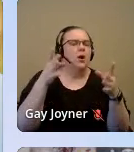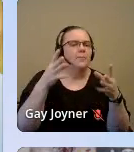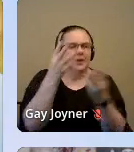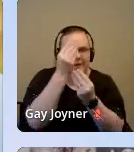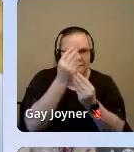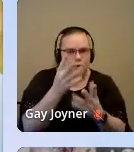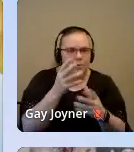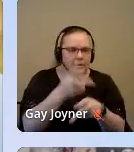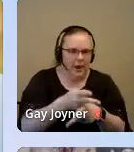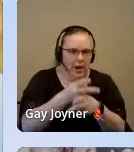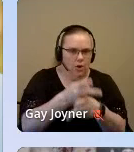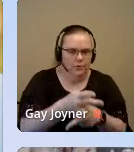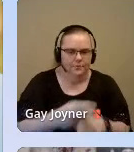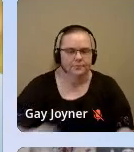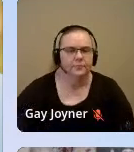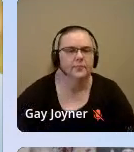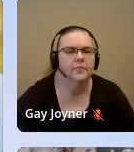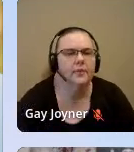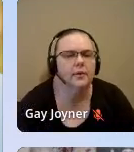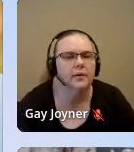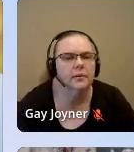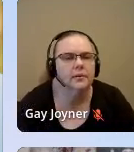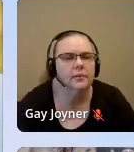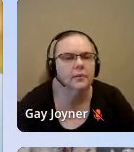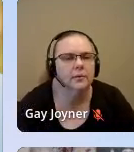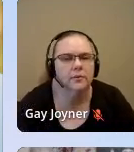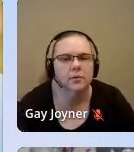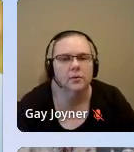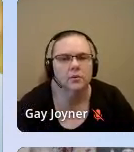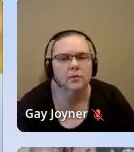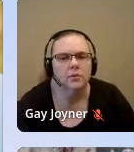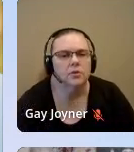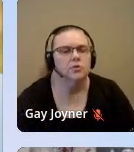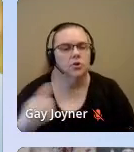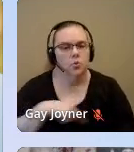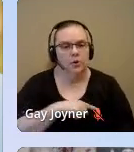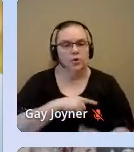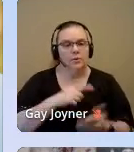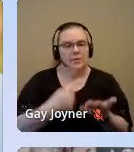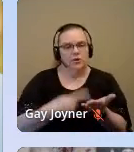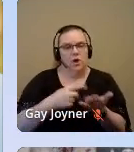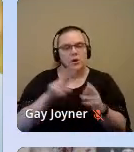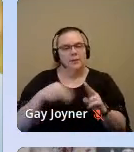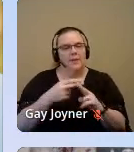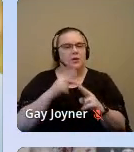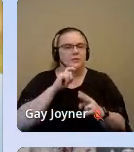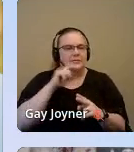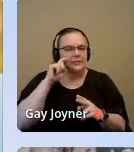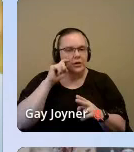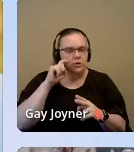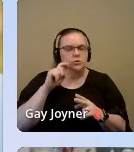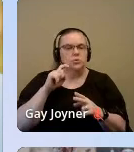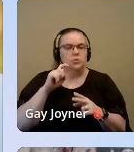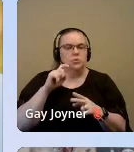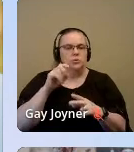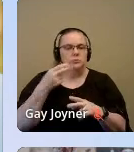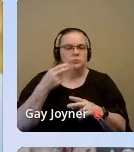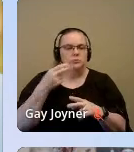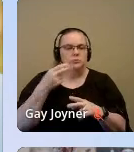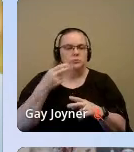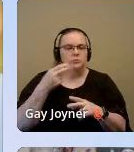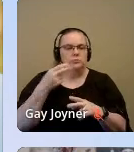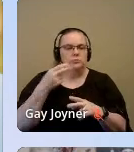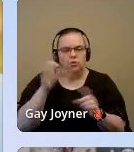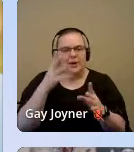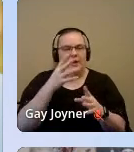we are going to be talking about suicide, sexual trauma, and historical racism, and specifically centering the Black experience and lived